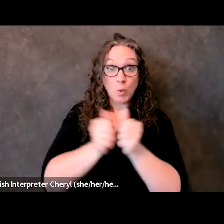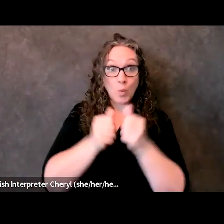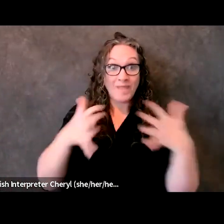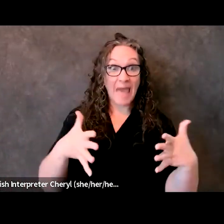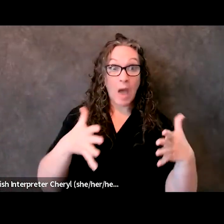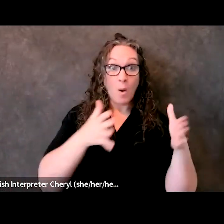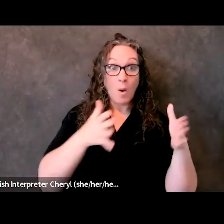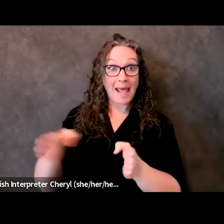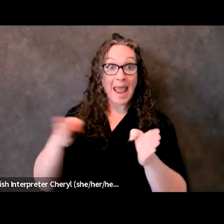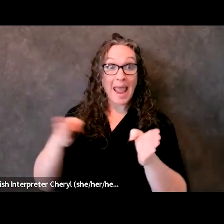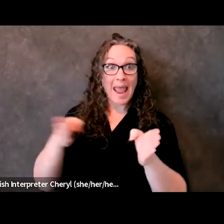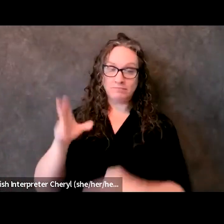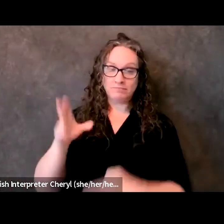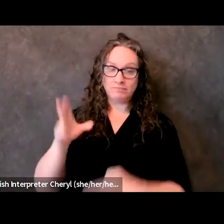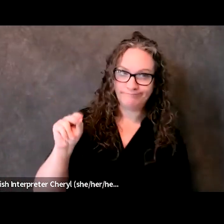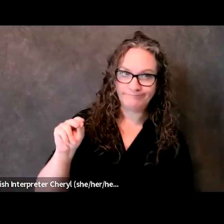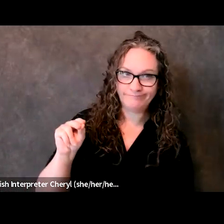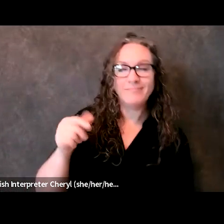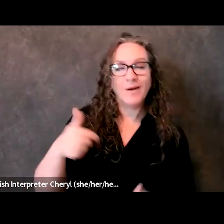talk about today.